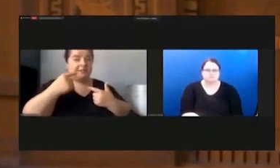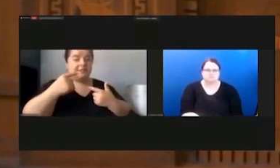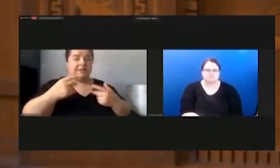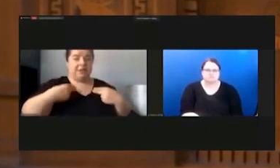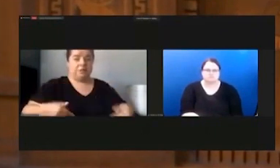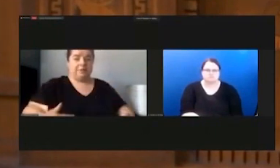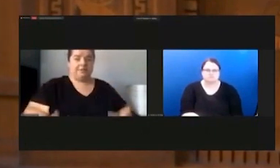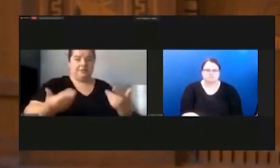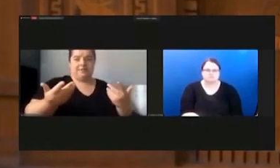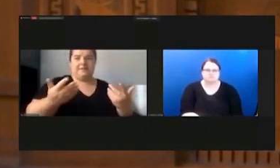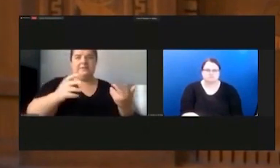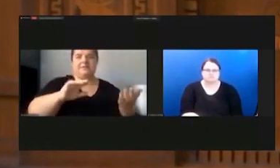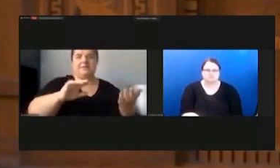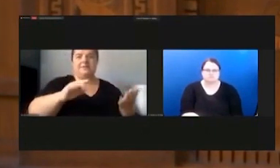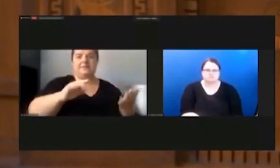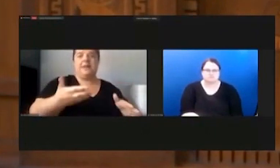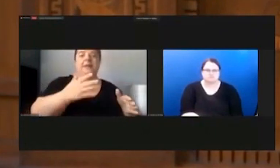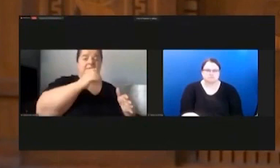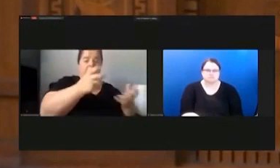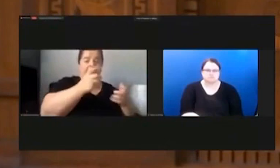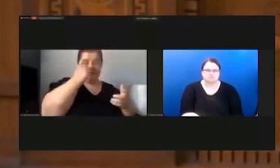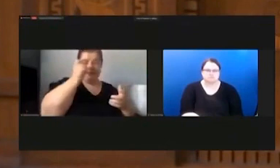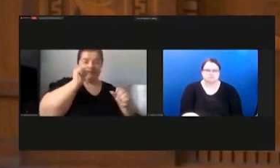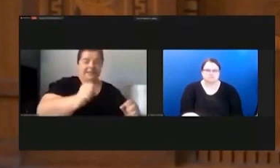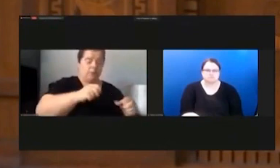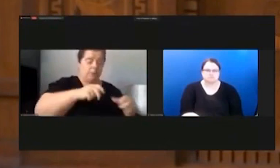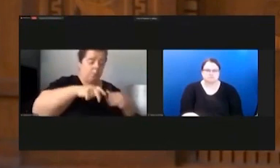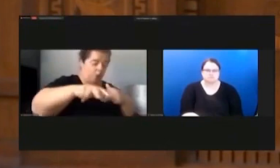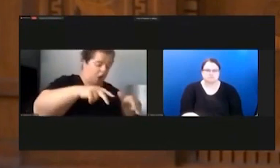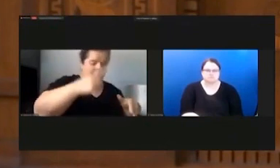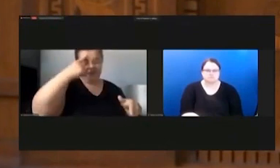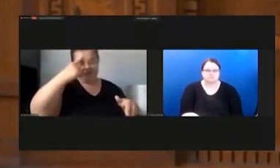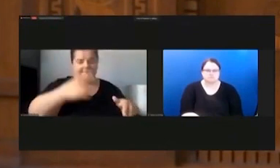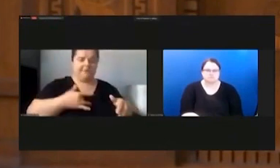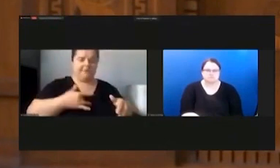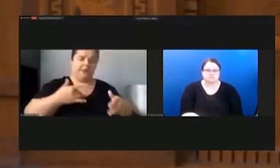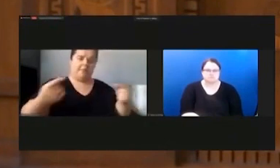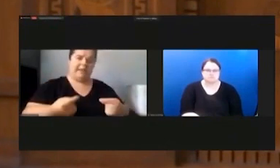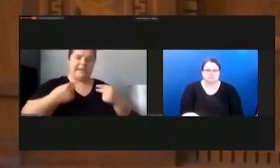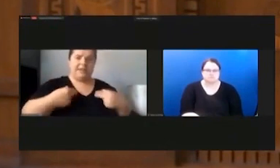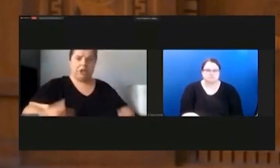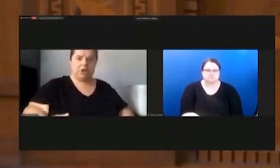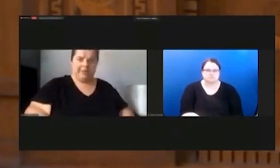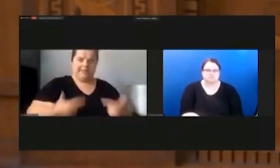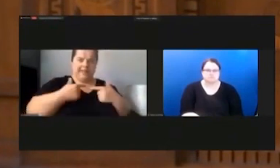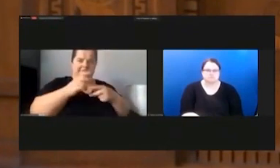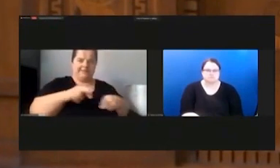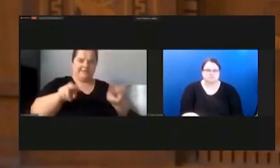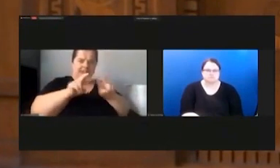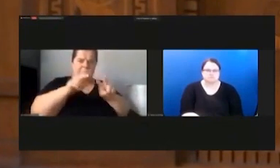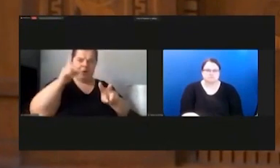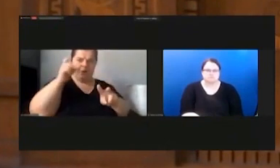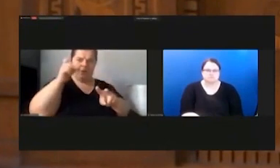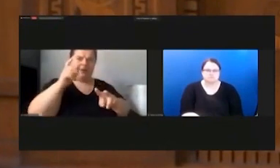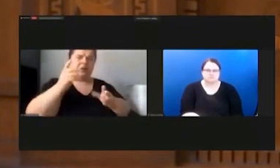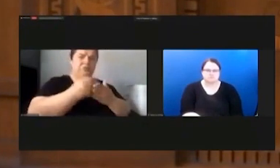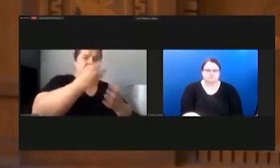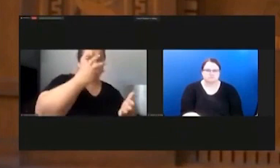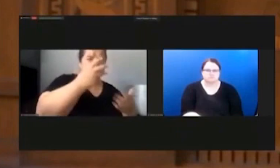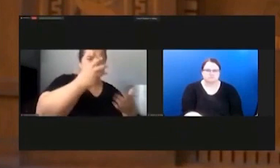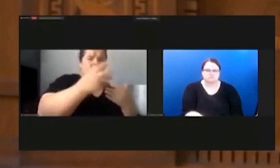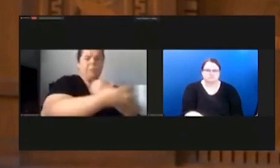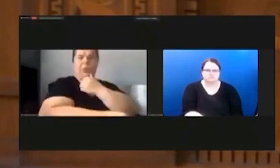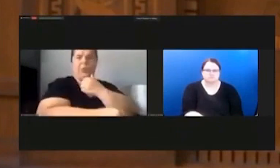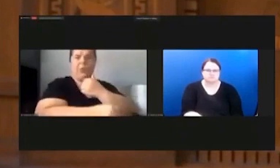or because it can walk or think or feel pain. Human life is valuable because rich or poor, royalty or